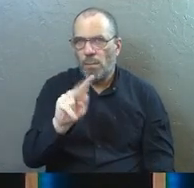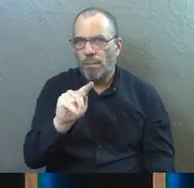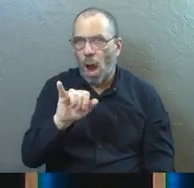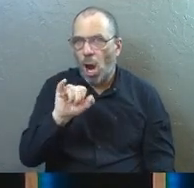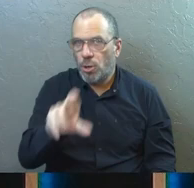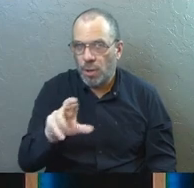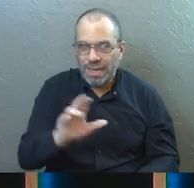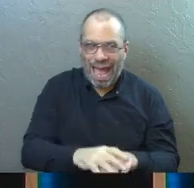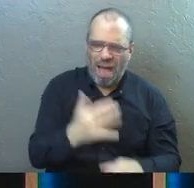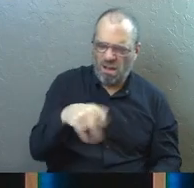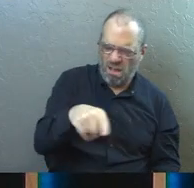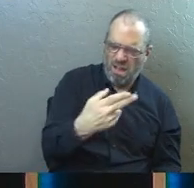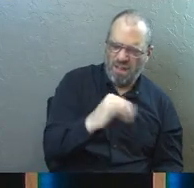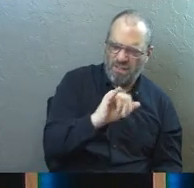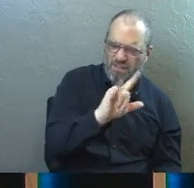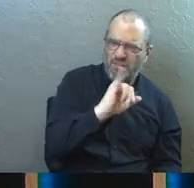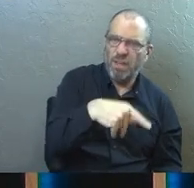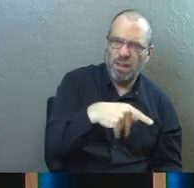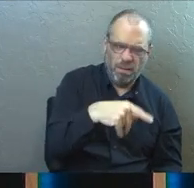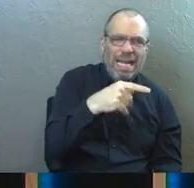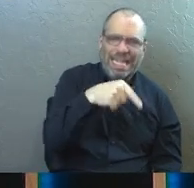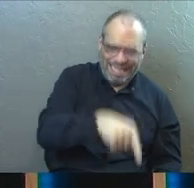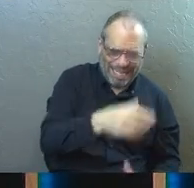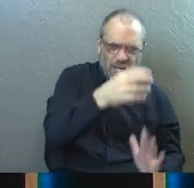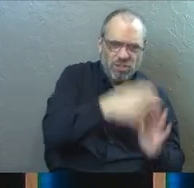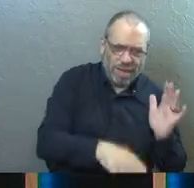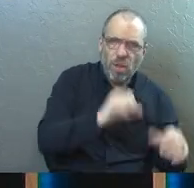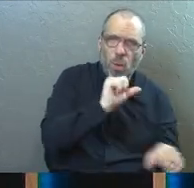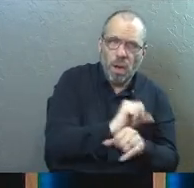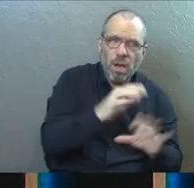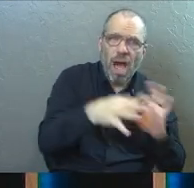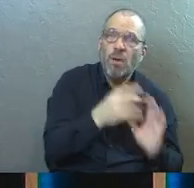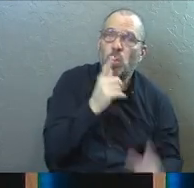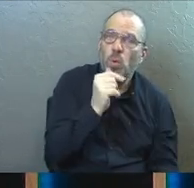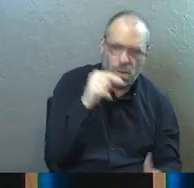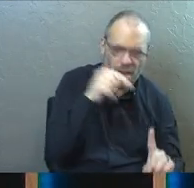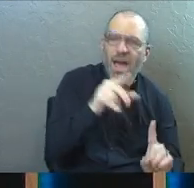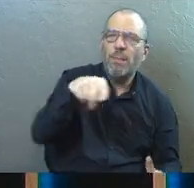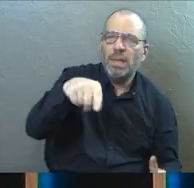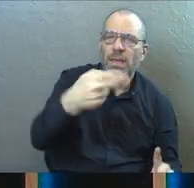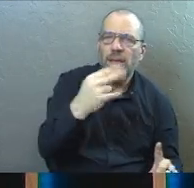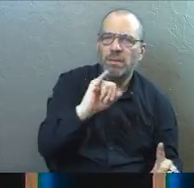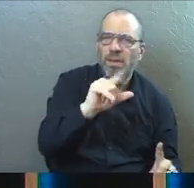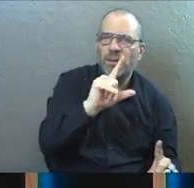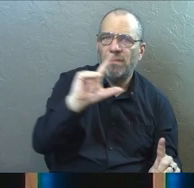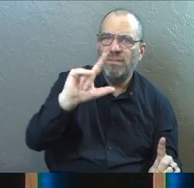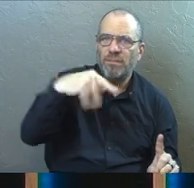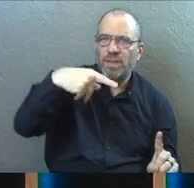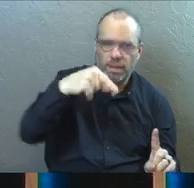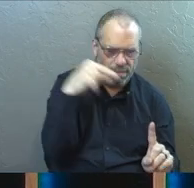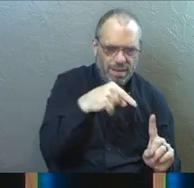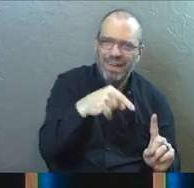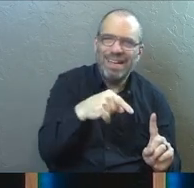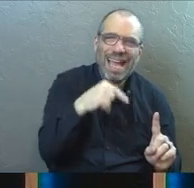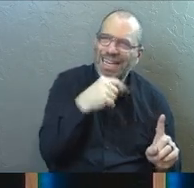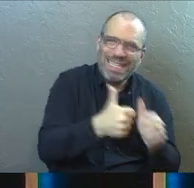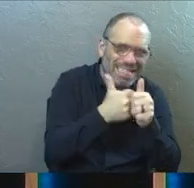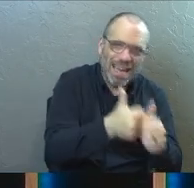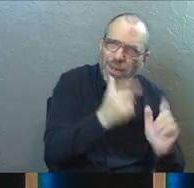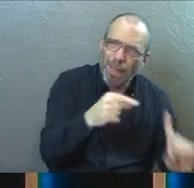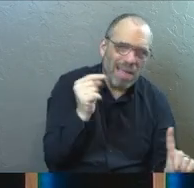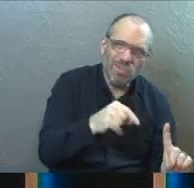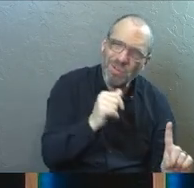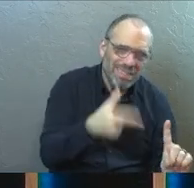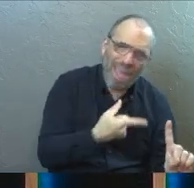all about Philip. And this, most of this chapter is about the work of Philip. And Philip is not one of the apostles.